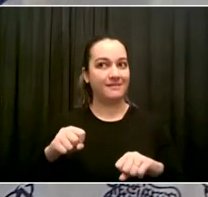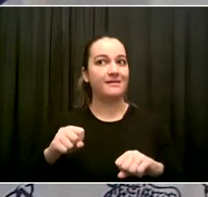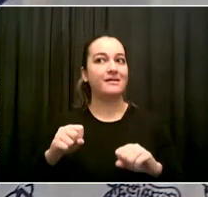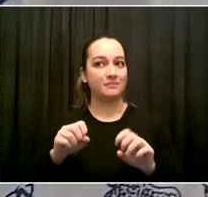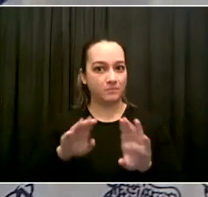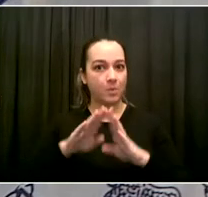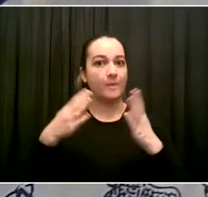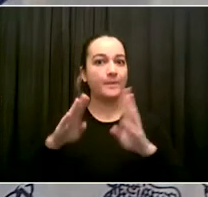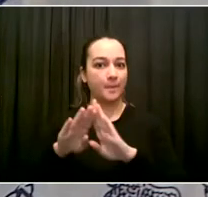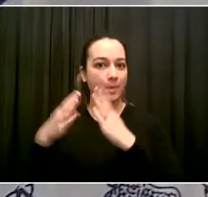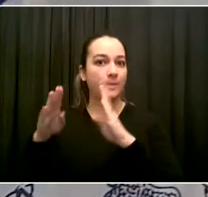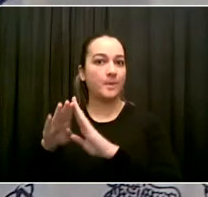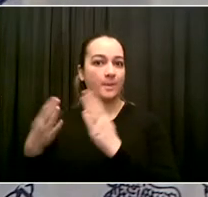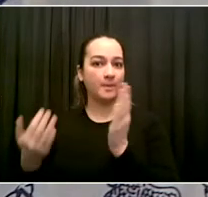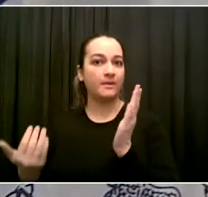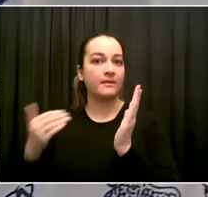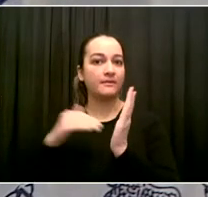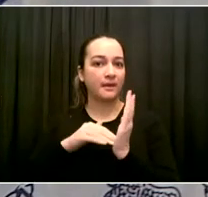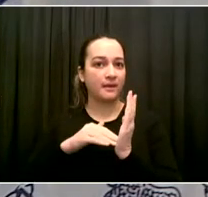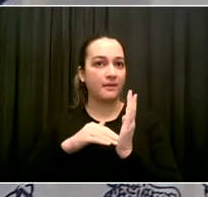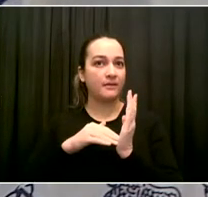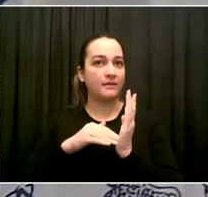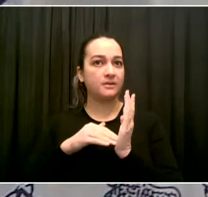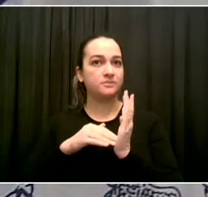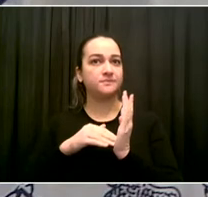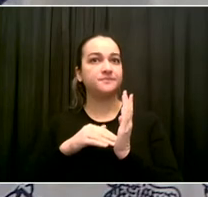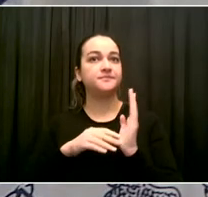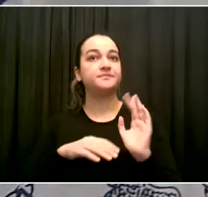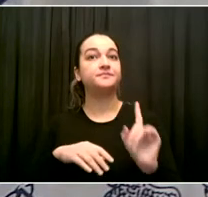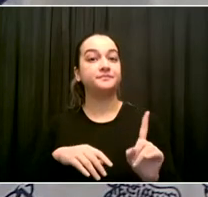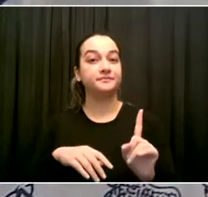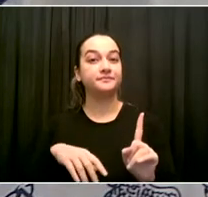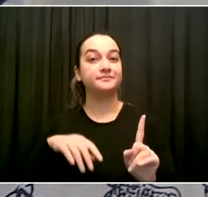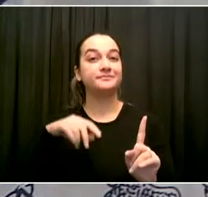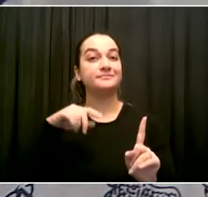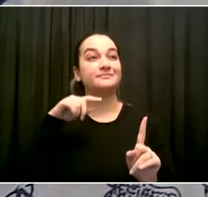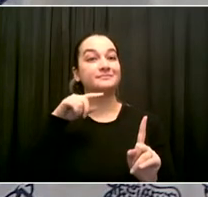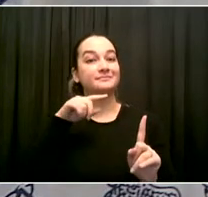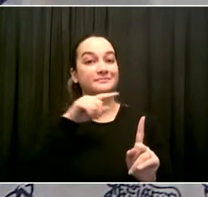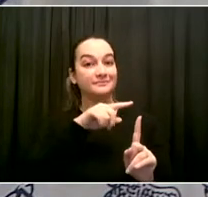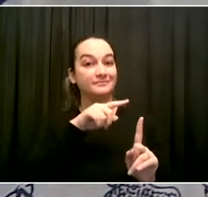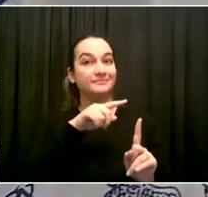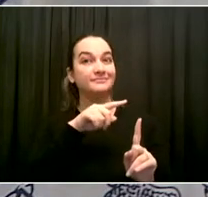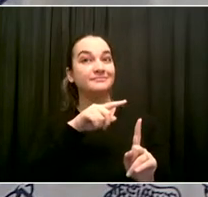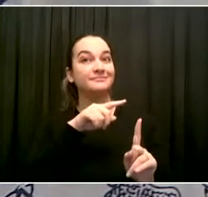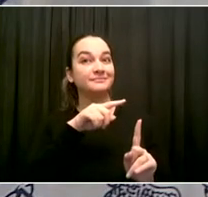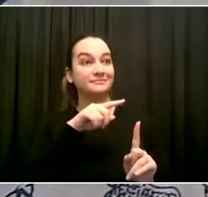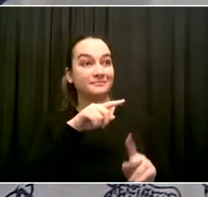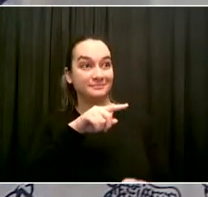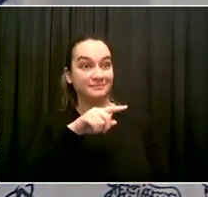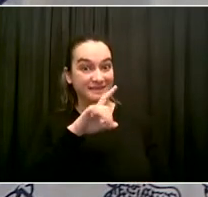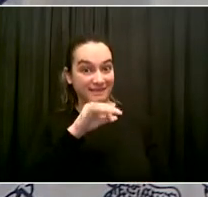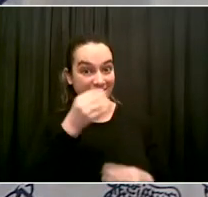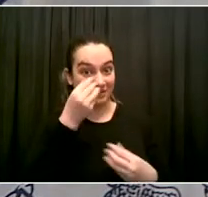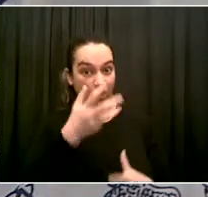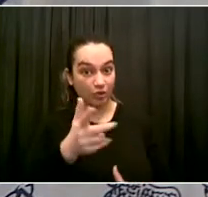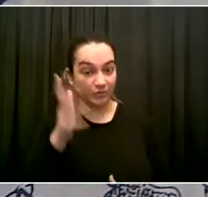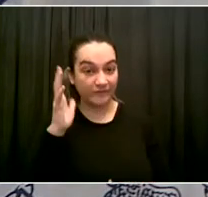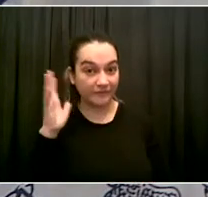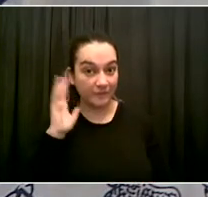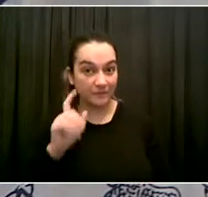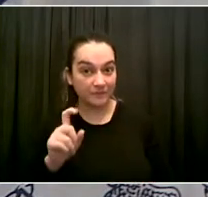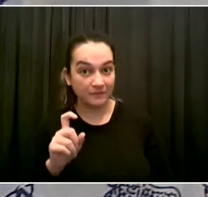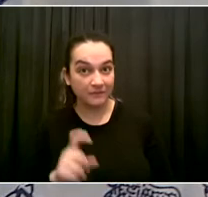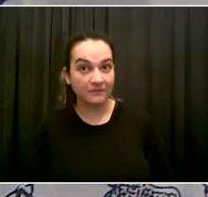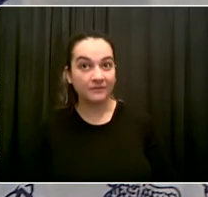And if your health officials could weigh in on how it is that on Tuesday they told us that those classes could